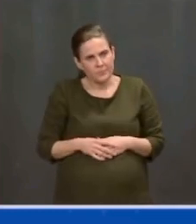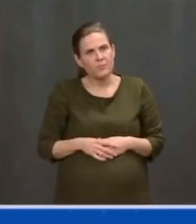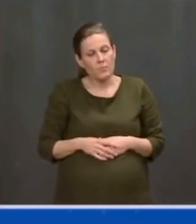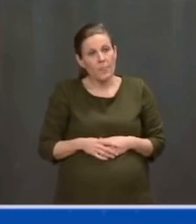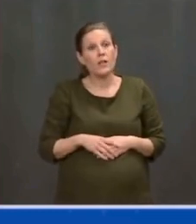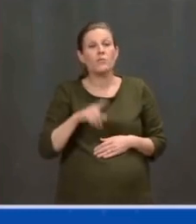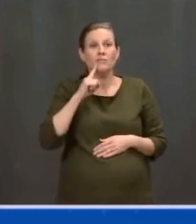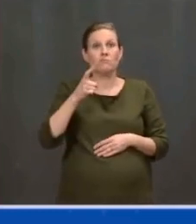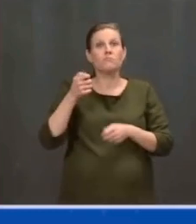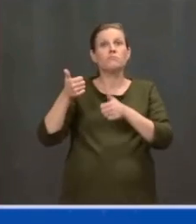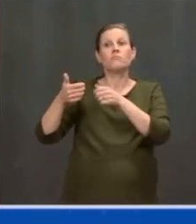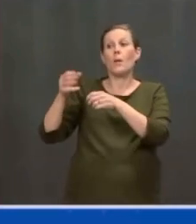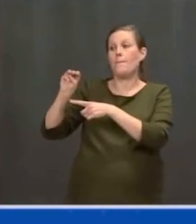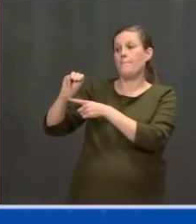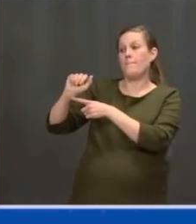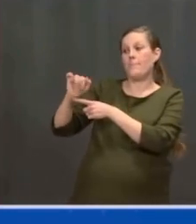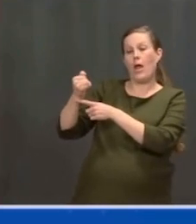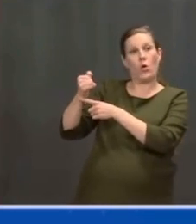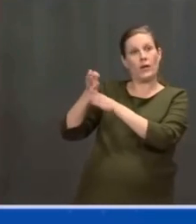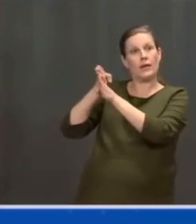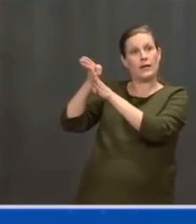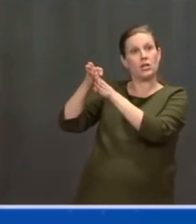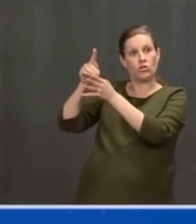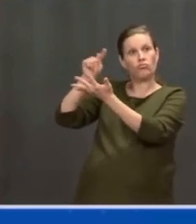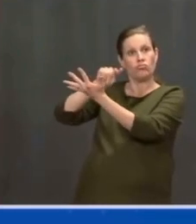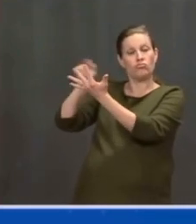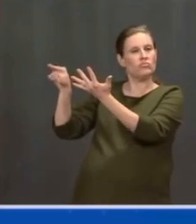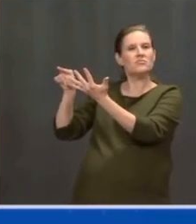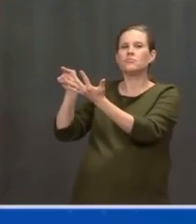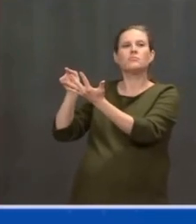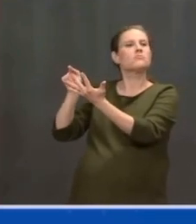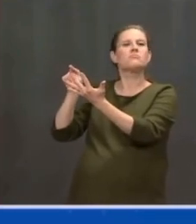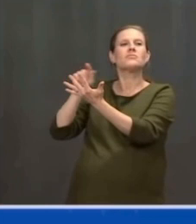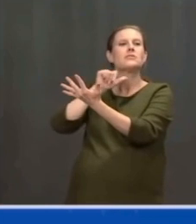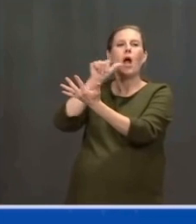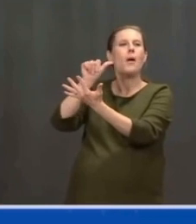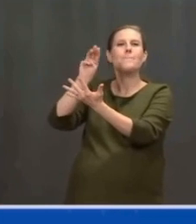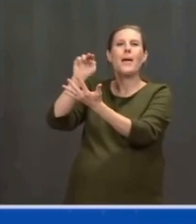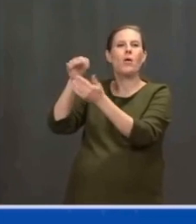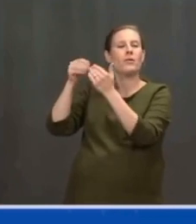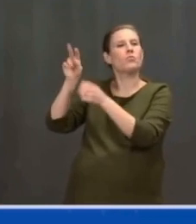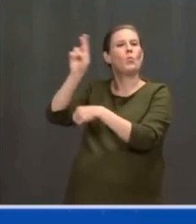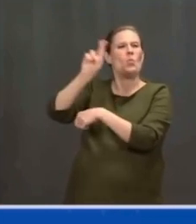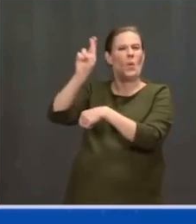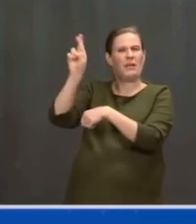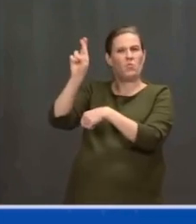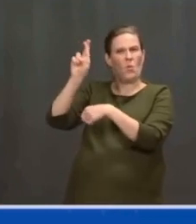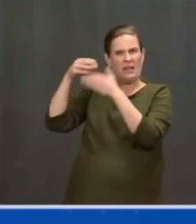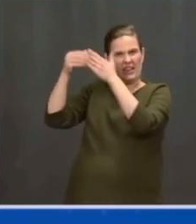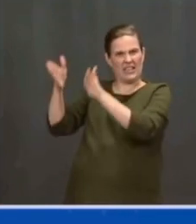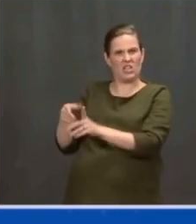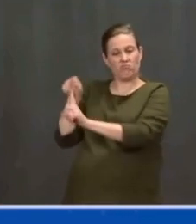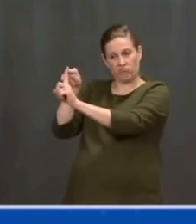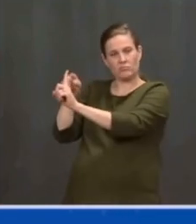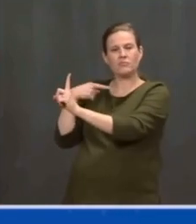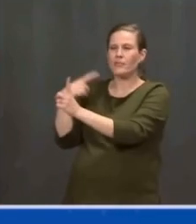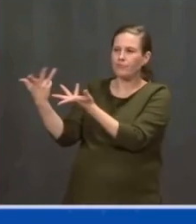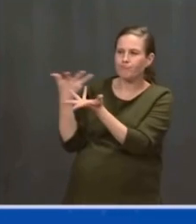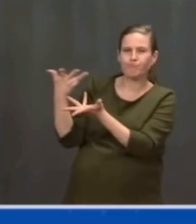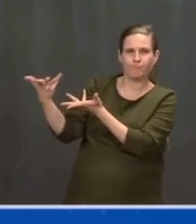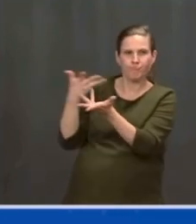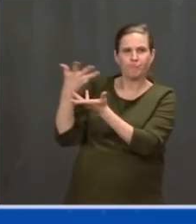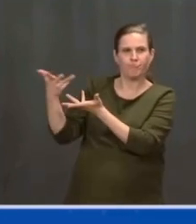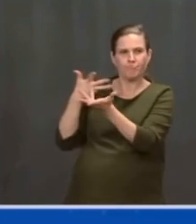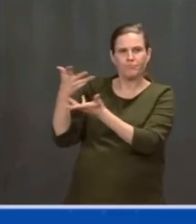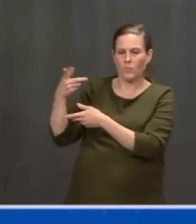spoke for the Republican. I spoke to the Republican leader about the plan. Everybody is for doing something about infrastructure. Why